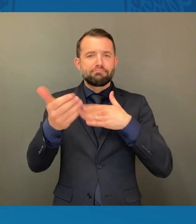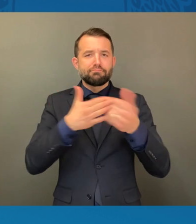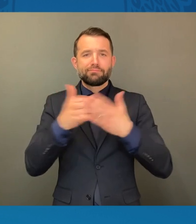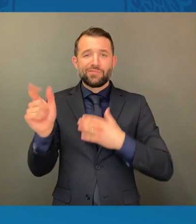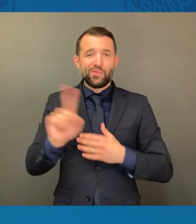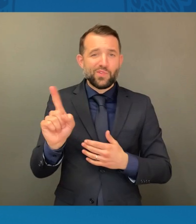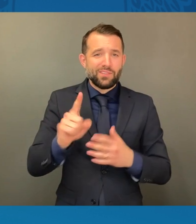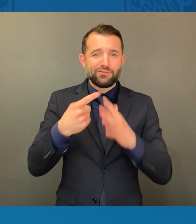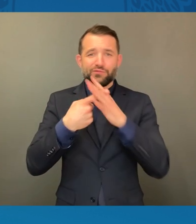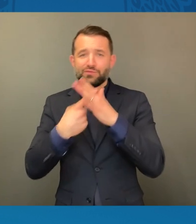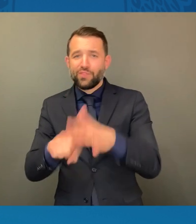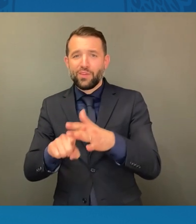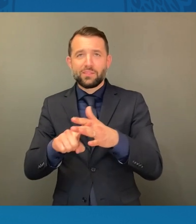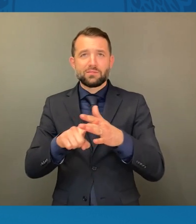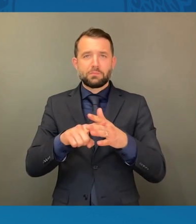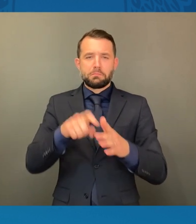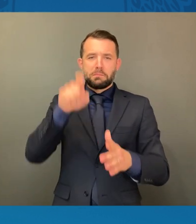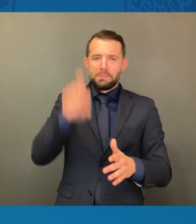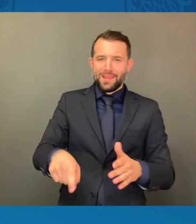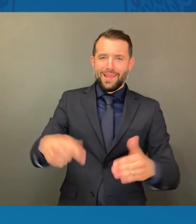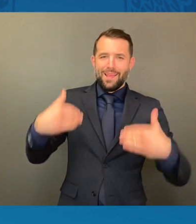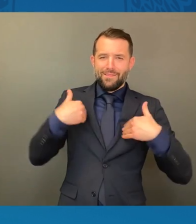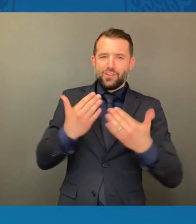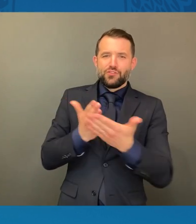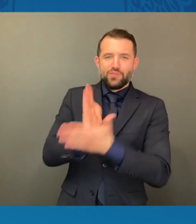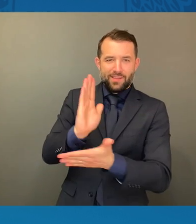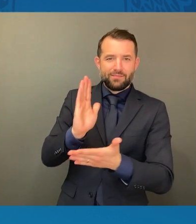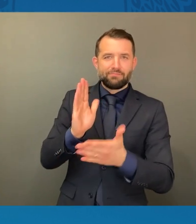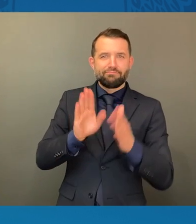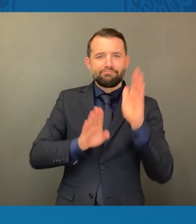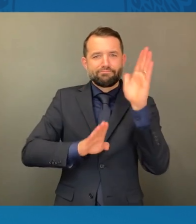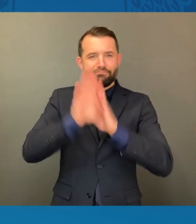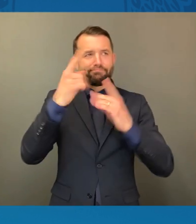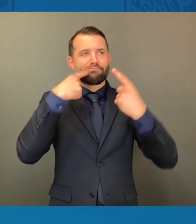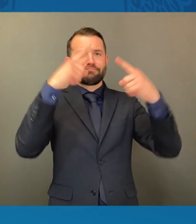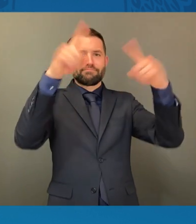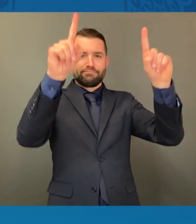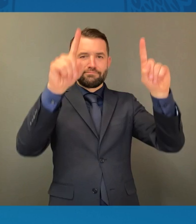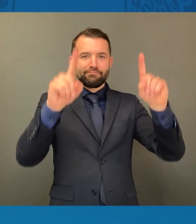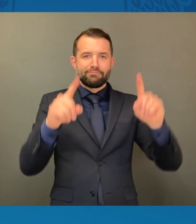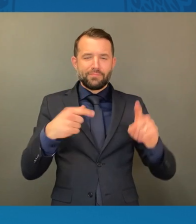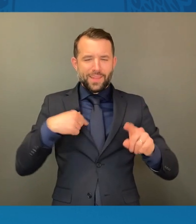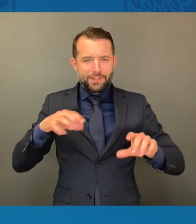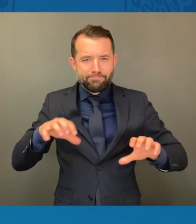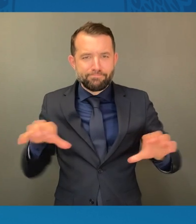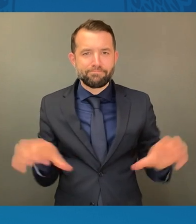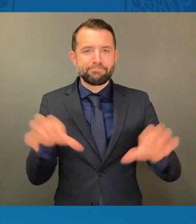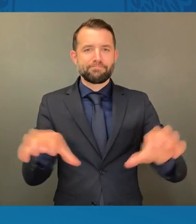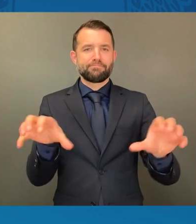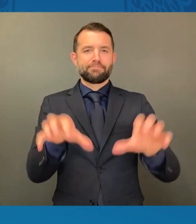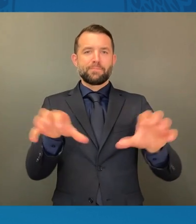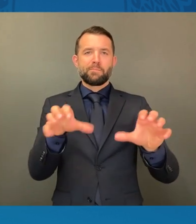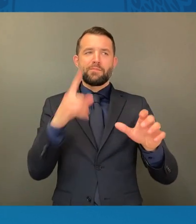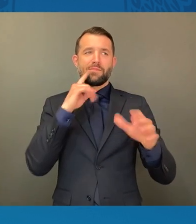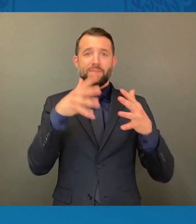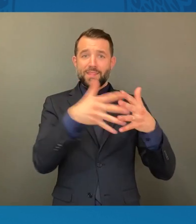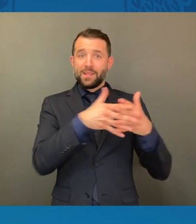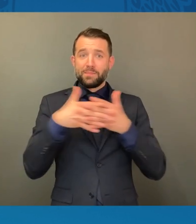We must fight to move our nation forward while we reflect